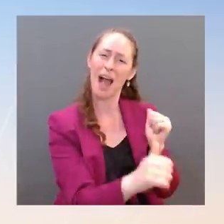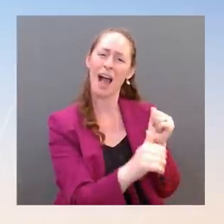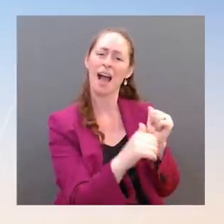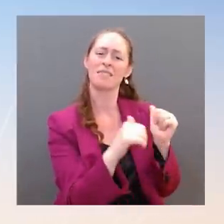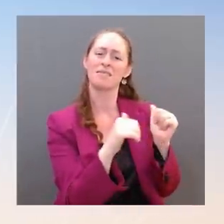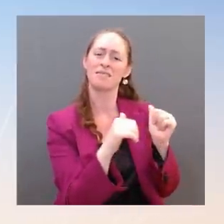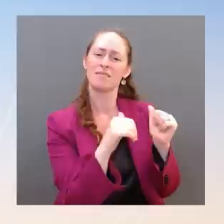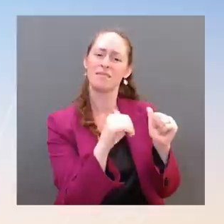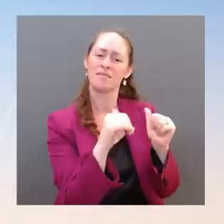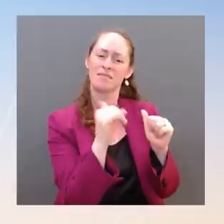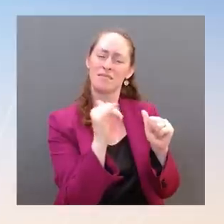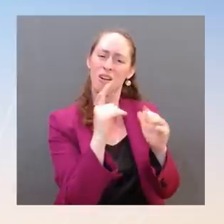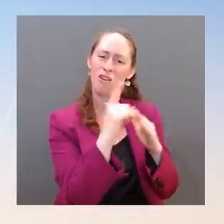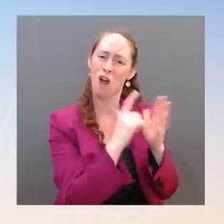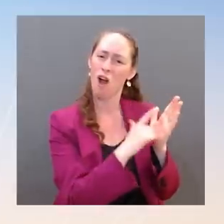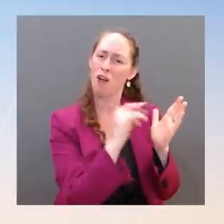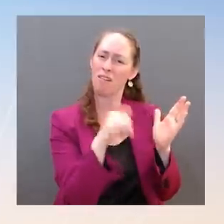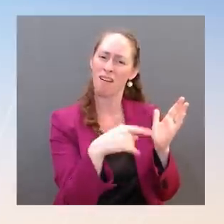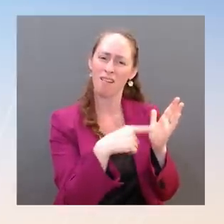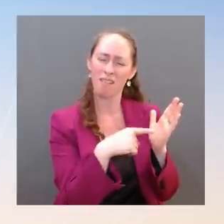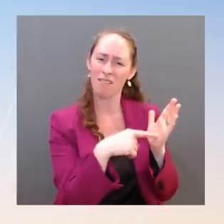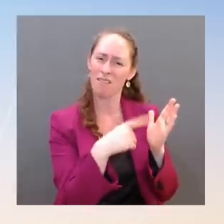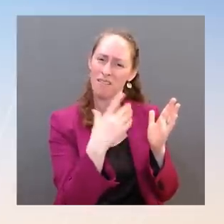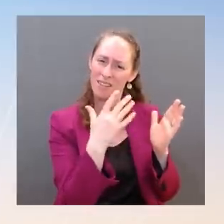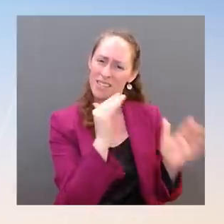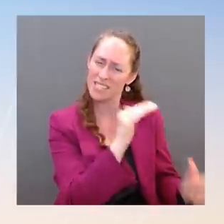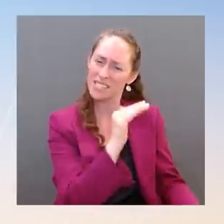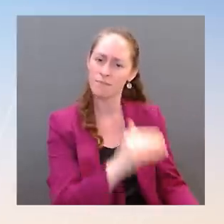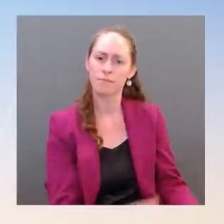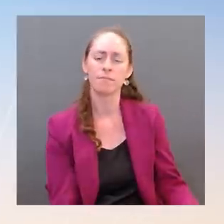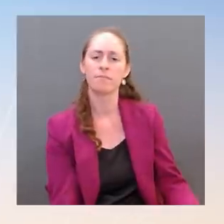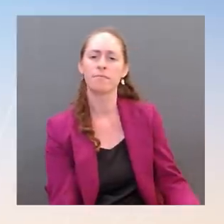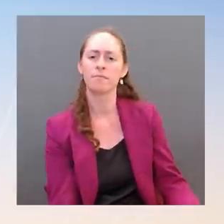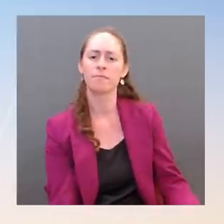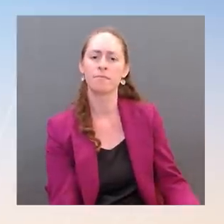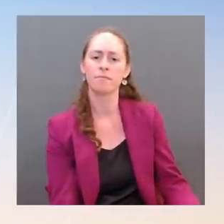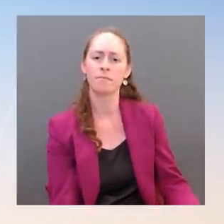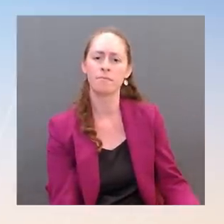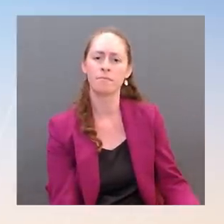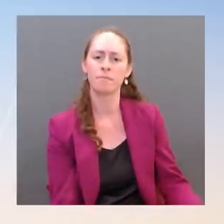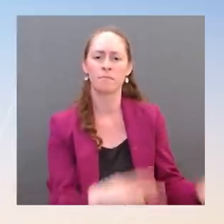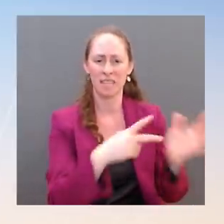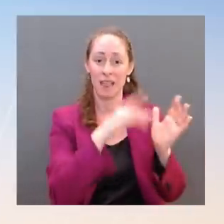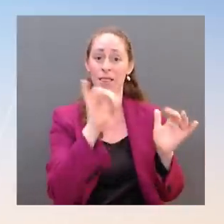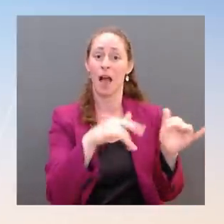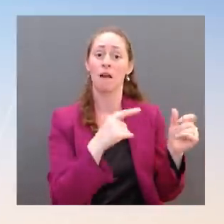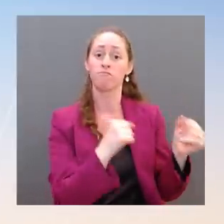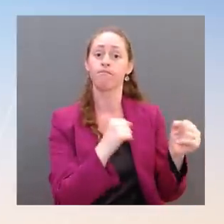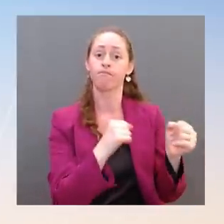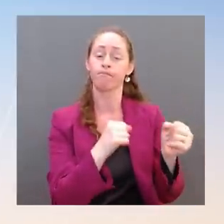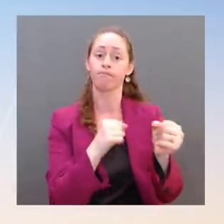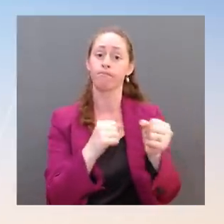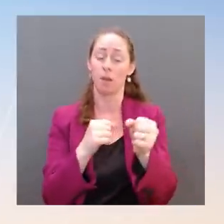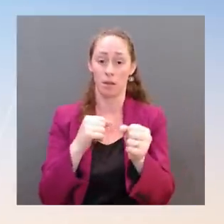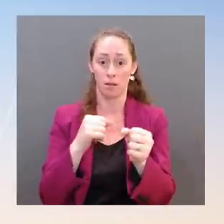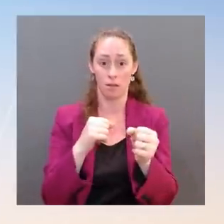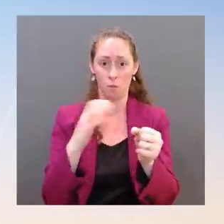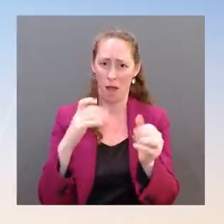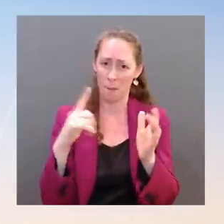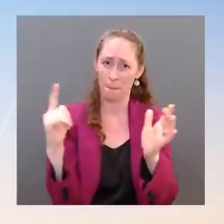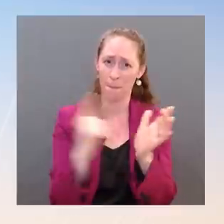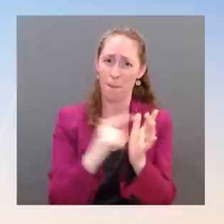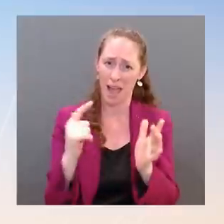question is, you know, when he was the point person for President Obama, after Sandy Hook mentioned to me, which went